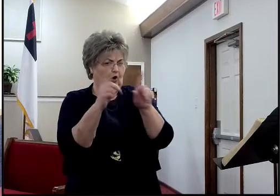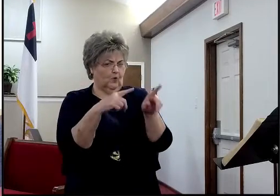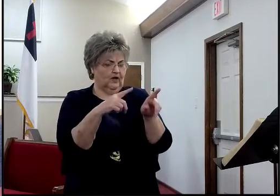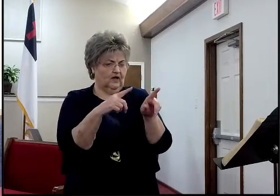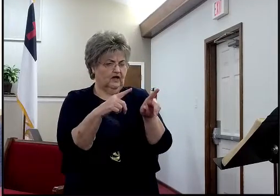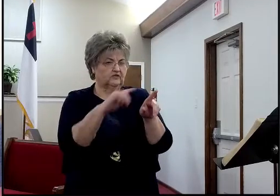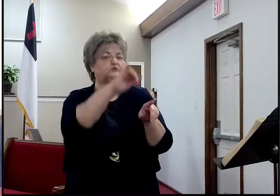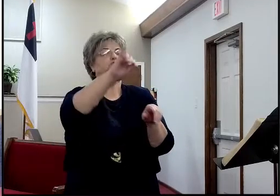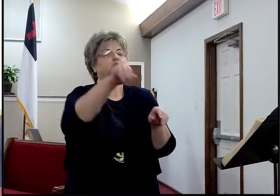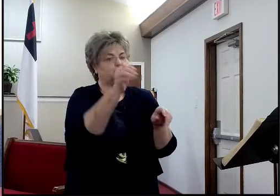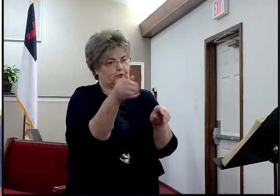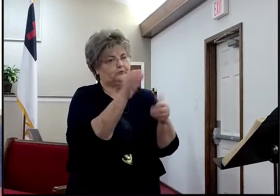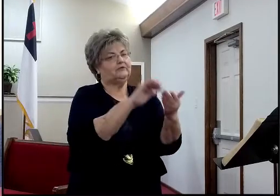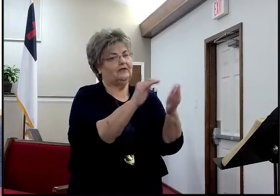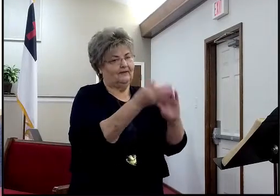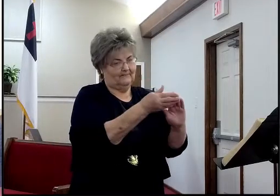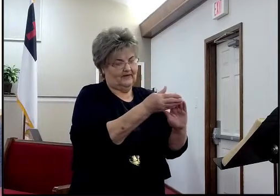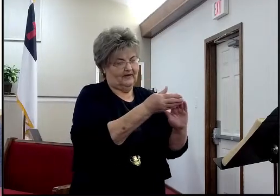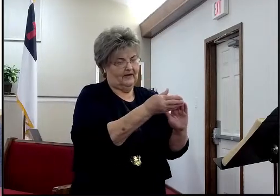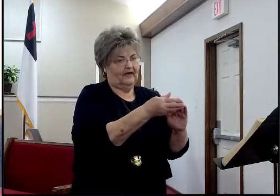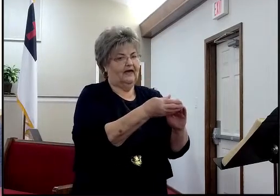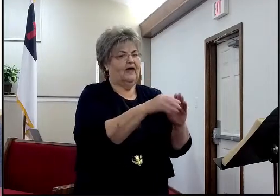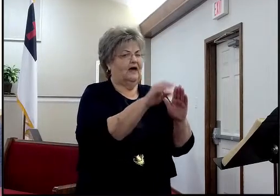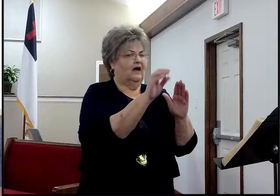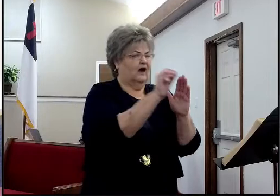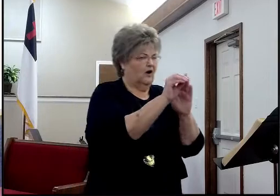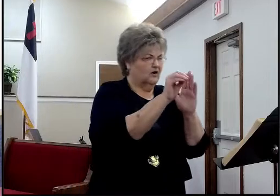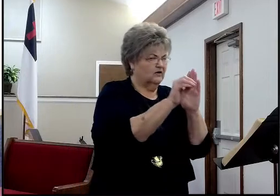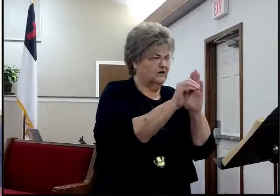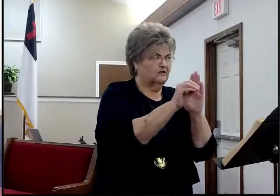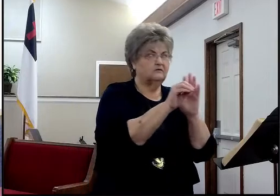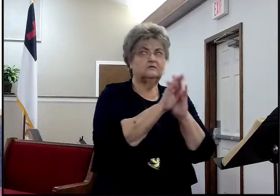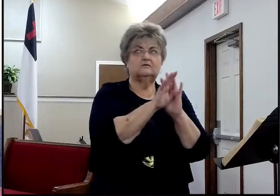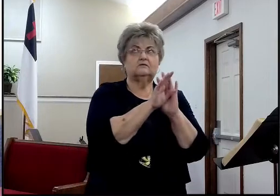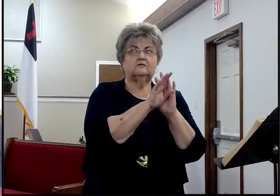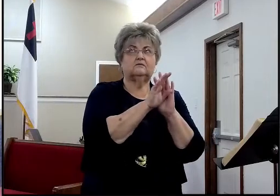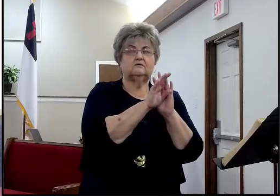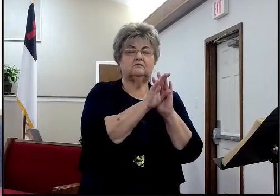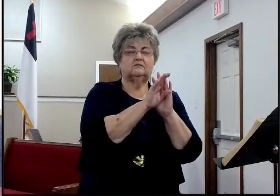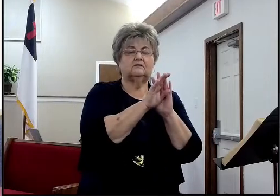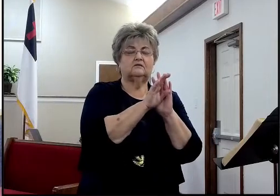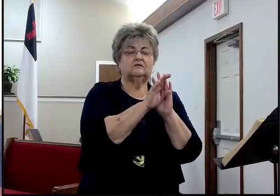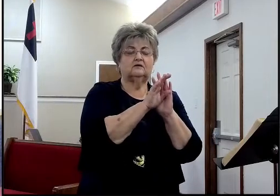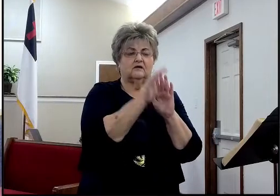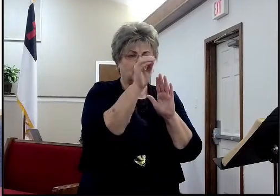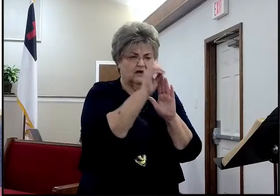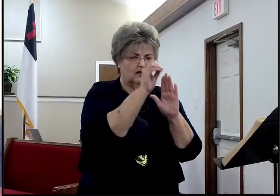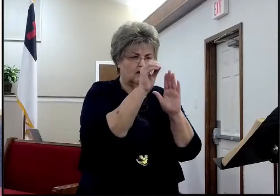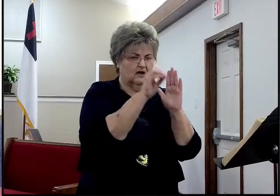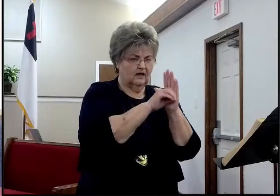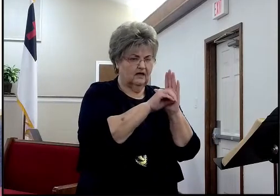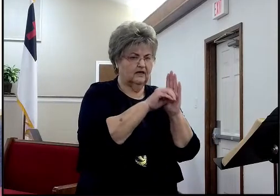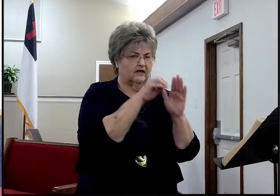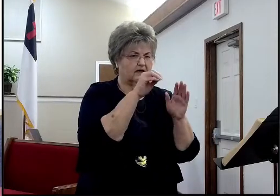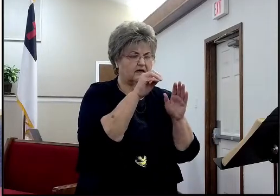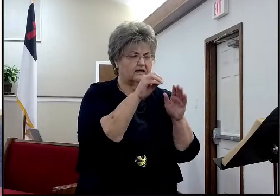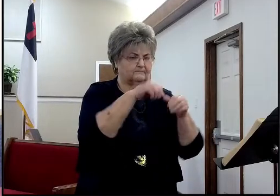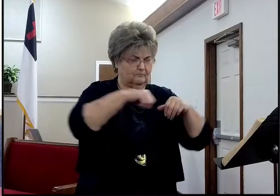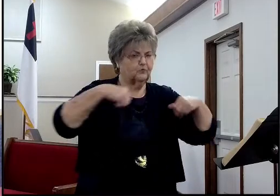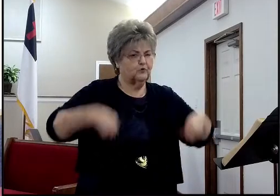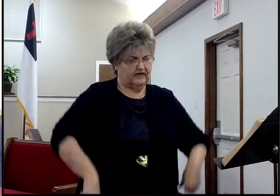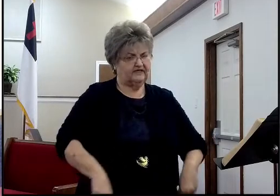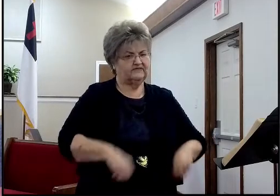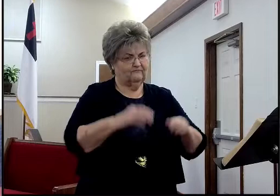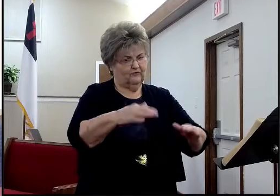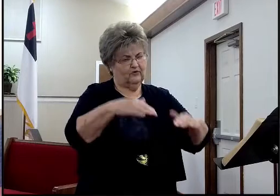Jerusalem, and he ordained them priests, for the high places, and for the, I'm sorry, to Samaria, and ordained them places, priests for the high places,